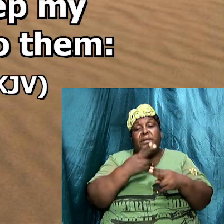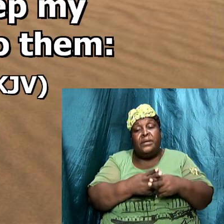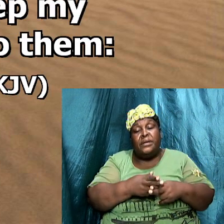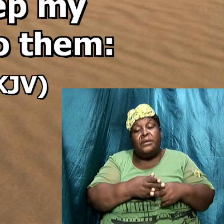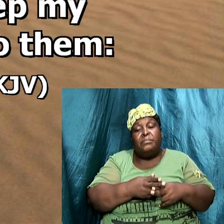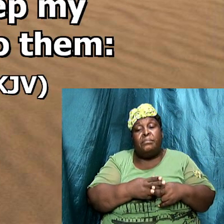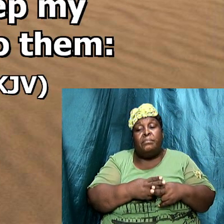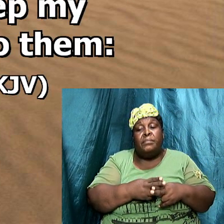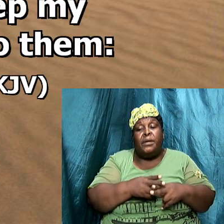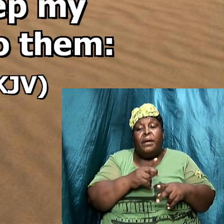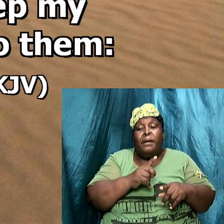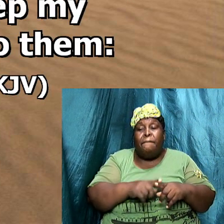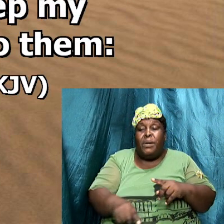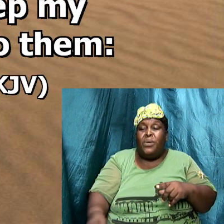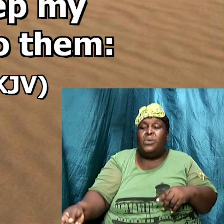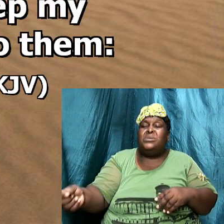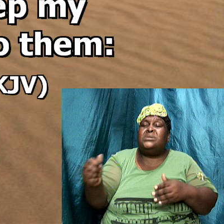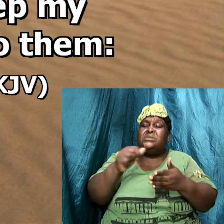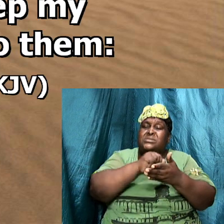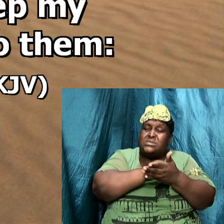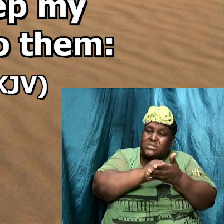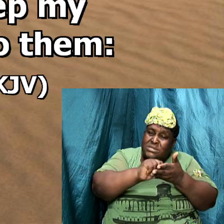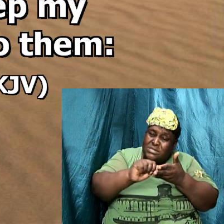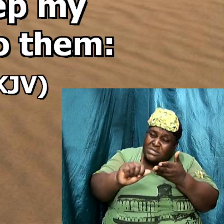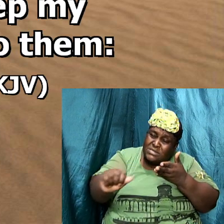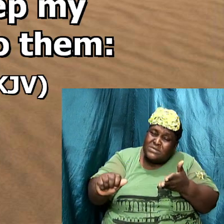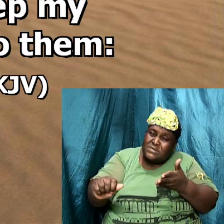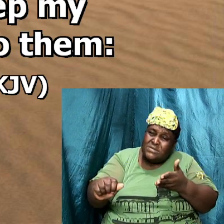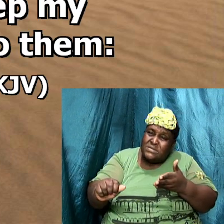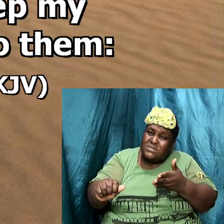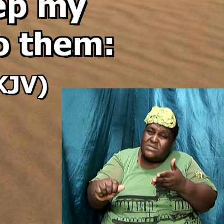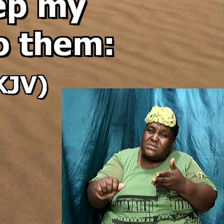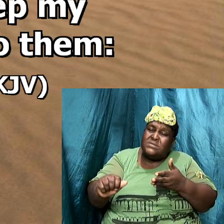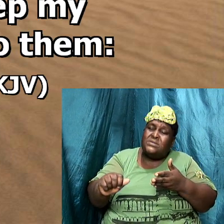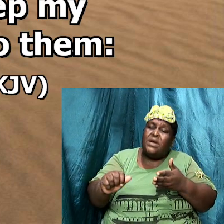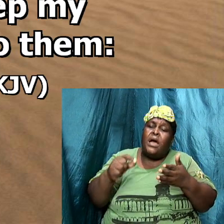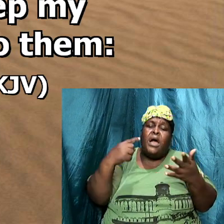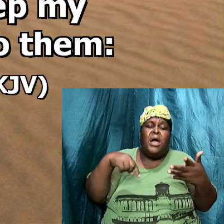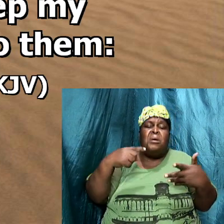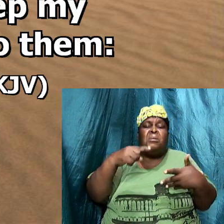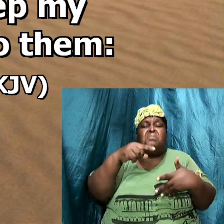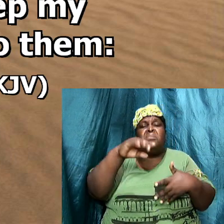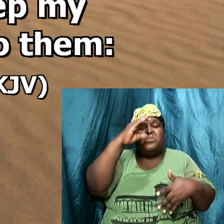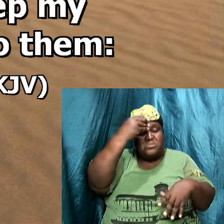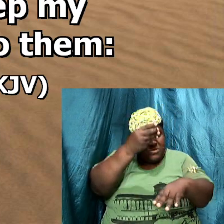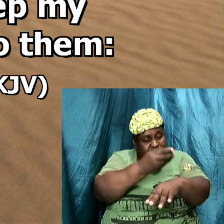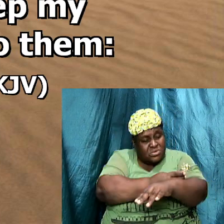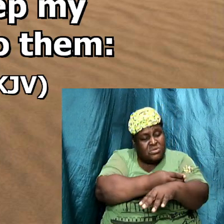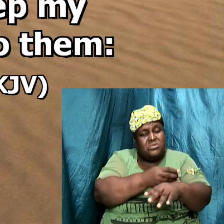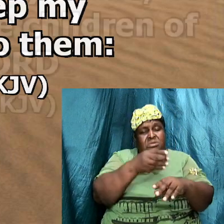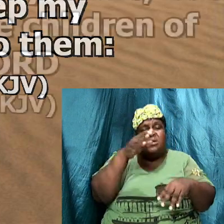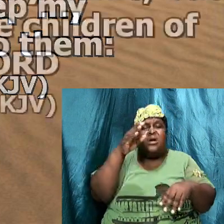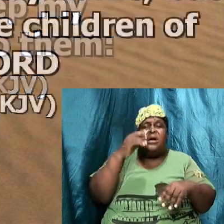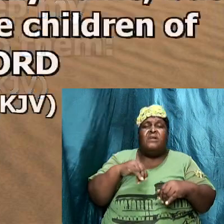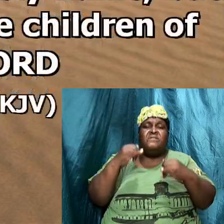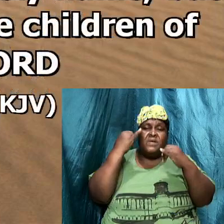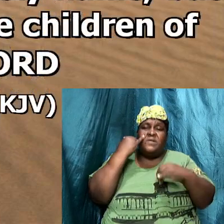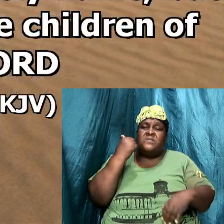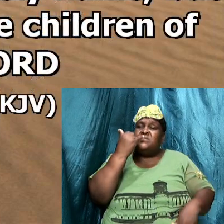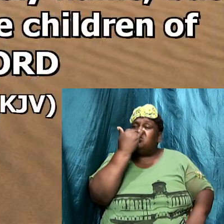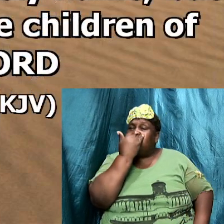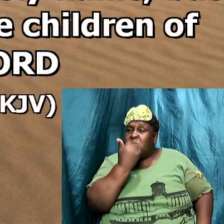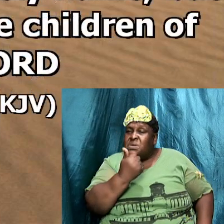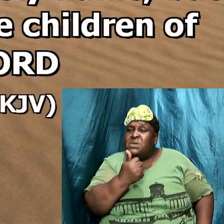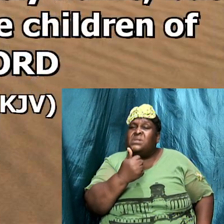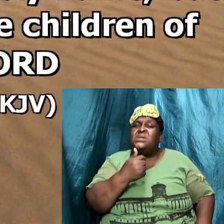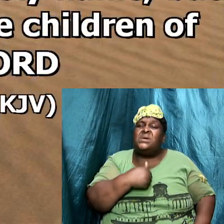but I will sanctify I will be sanctified among the sons of Israel I am the Lord